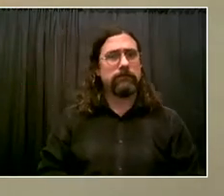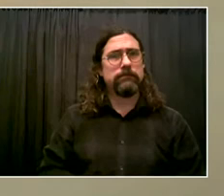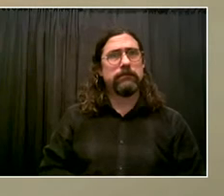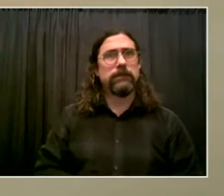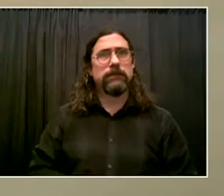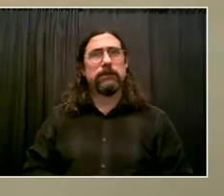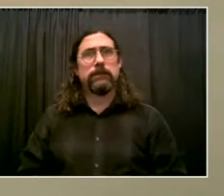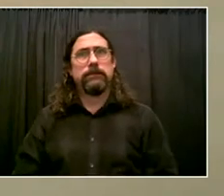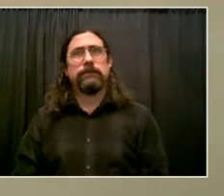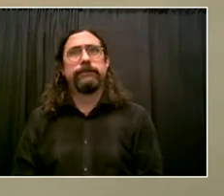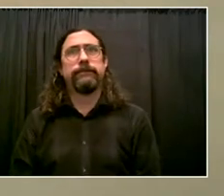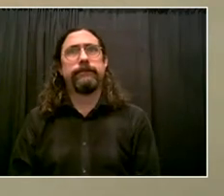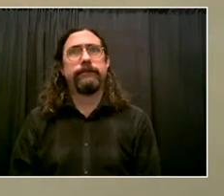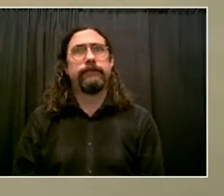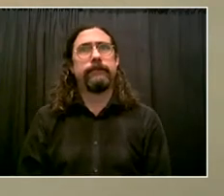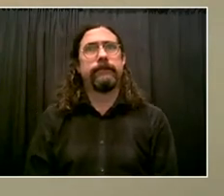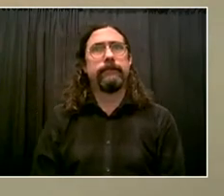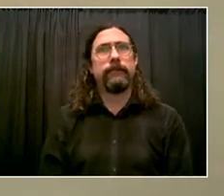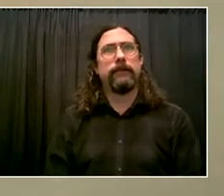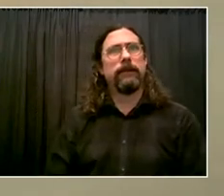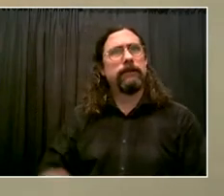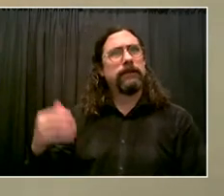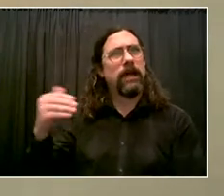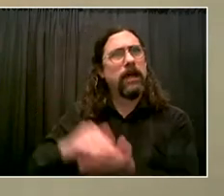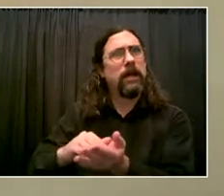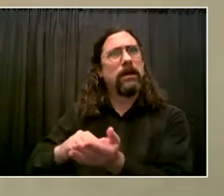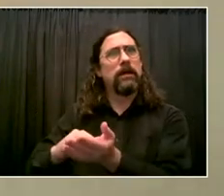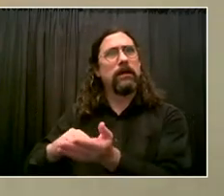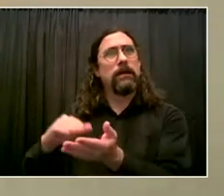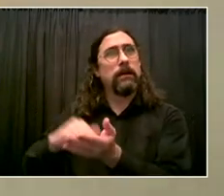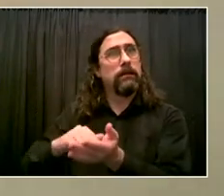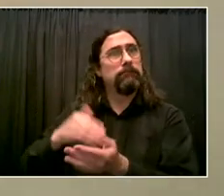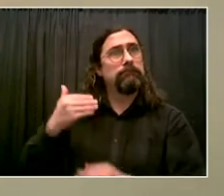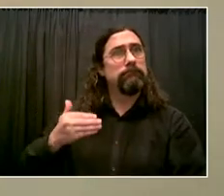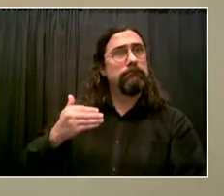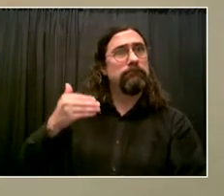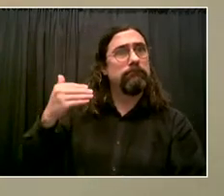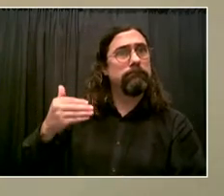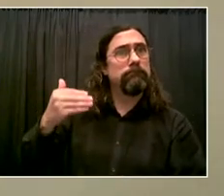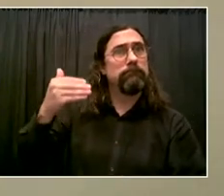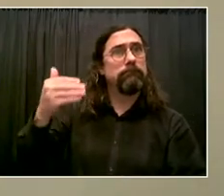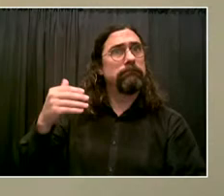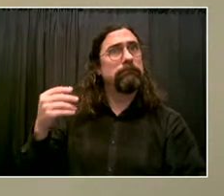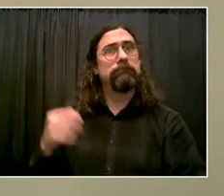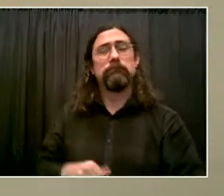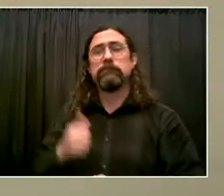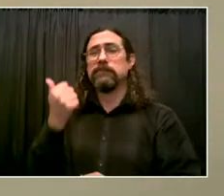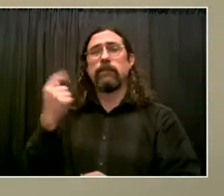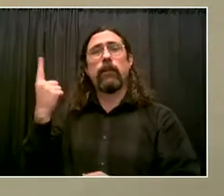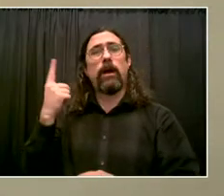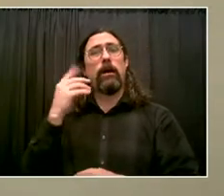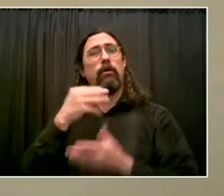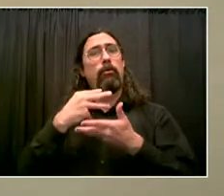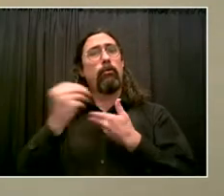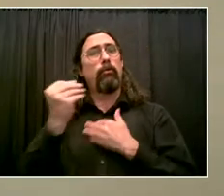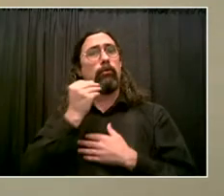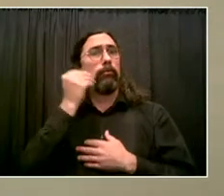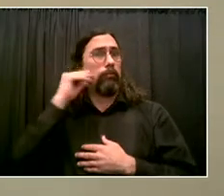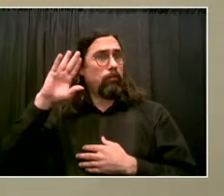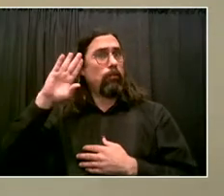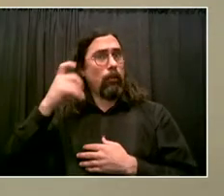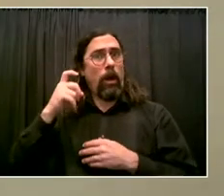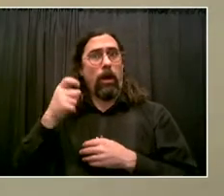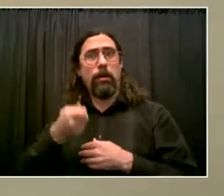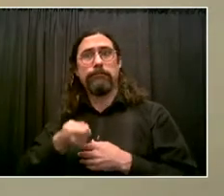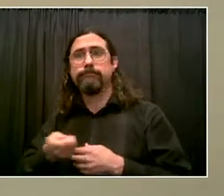I'm concerned. And that concern is very real. So we're doing all in our power to make certain that we can prevent gun violence here at